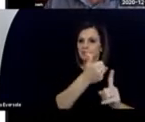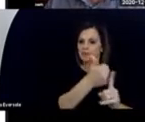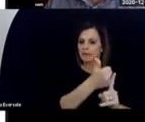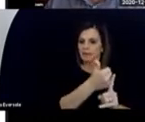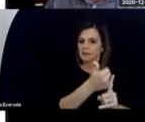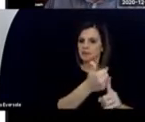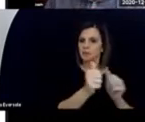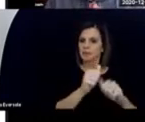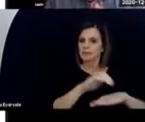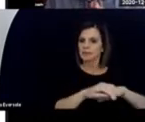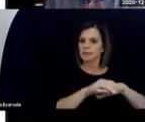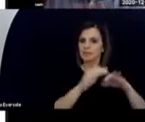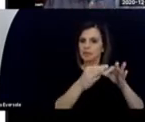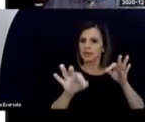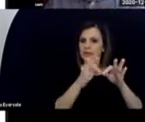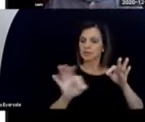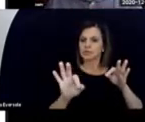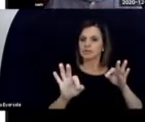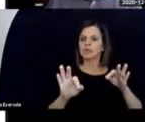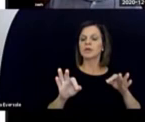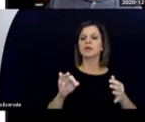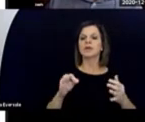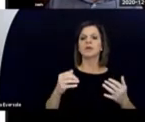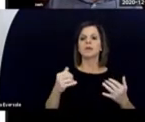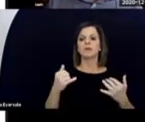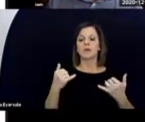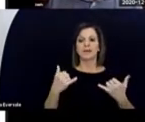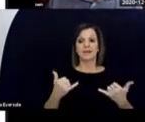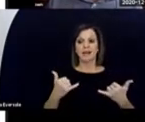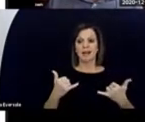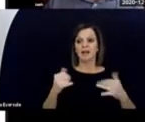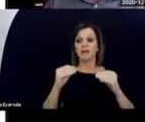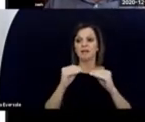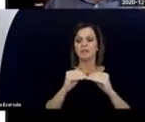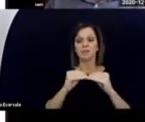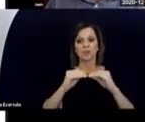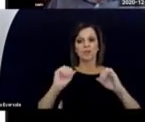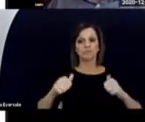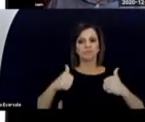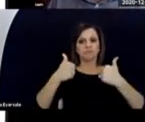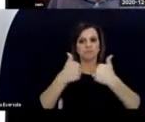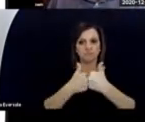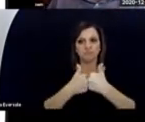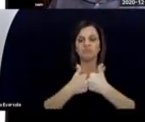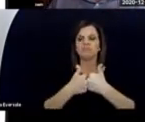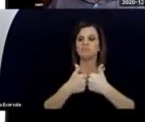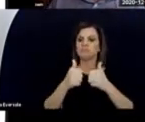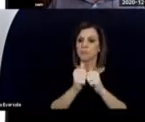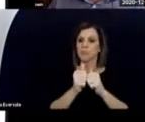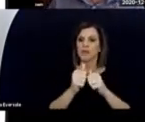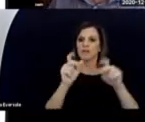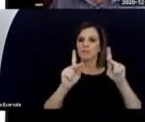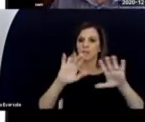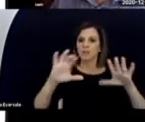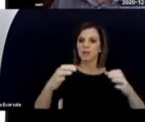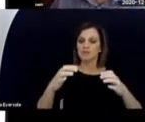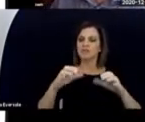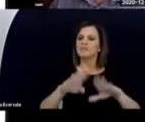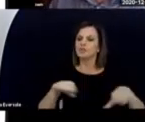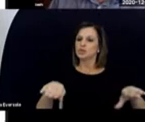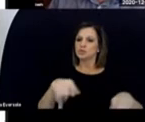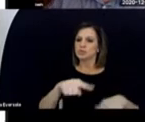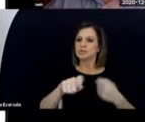we're facing a much broader, bigger task with the problem, with the population of children with congenital